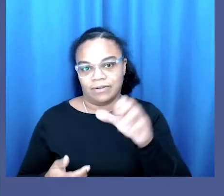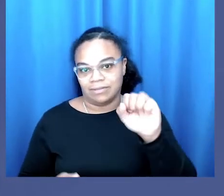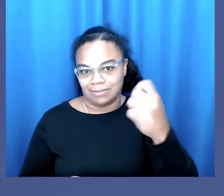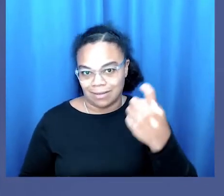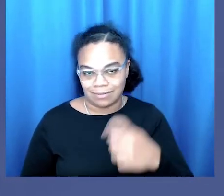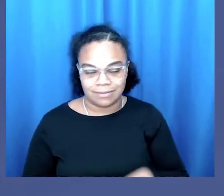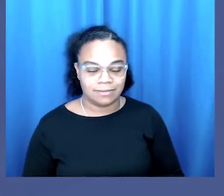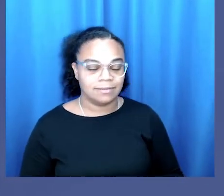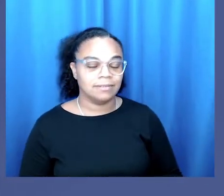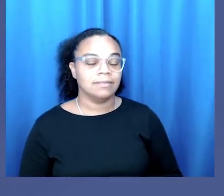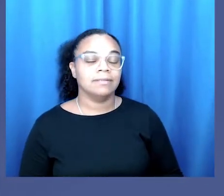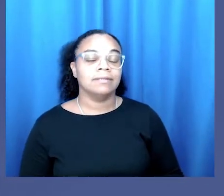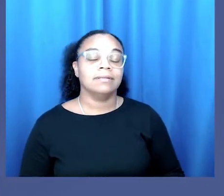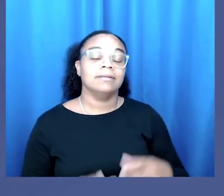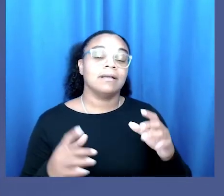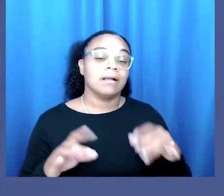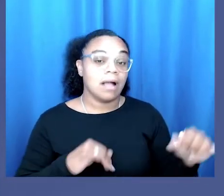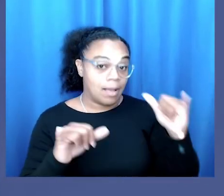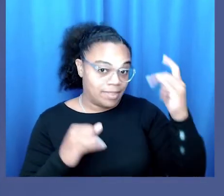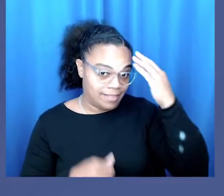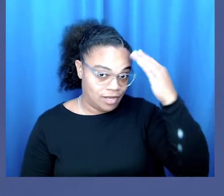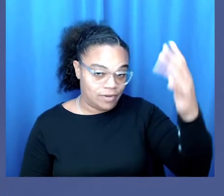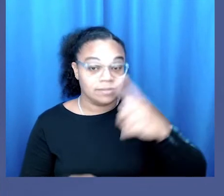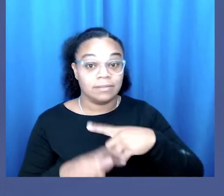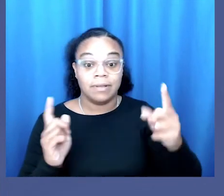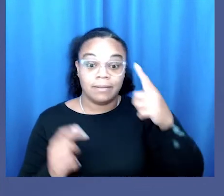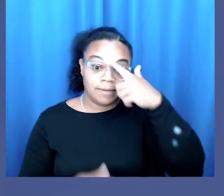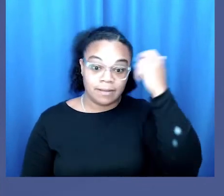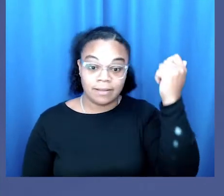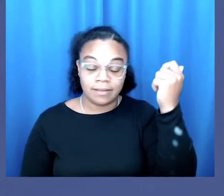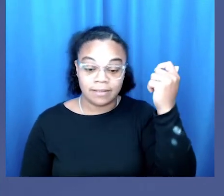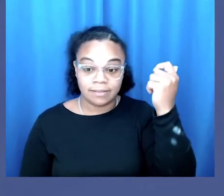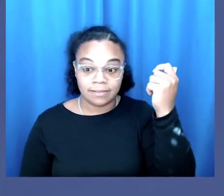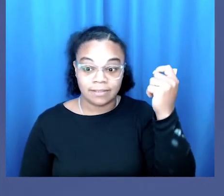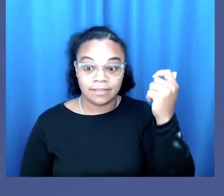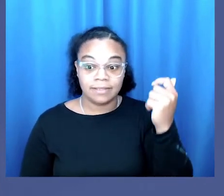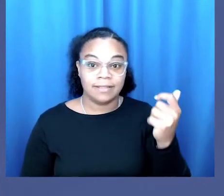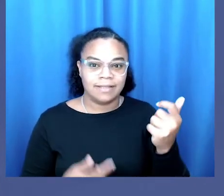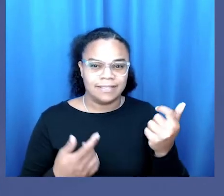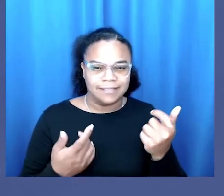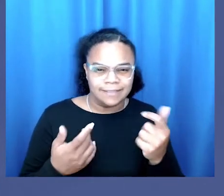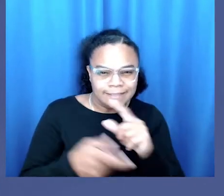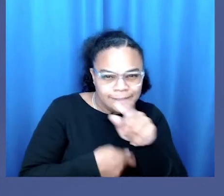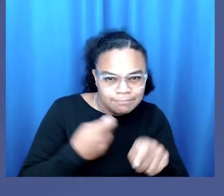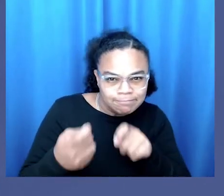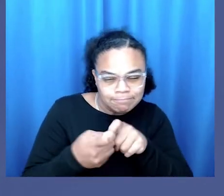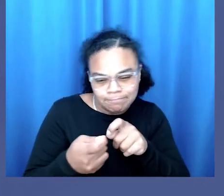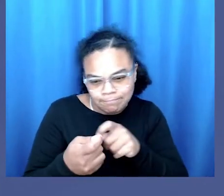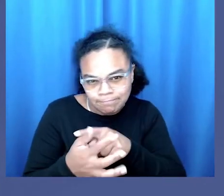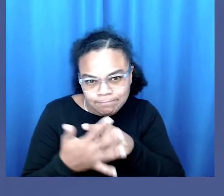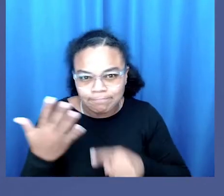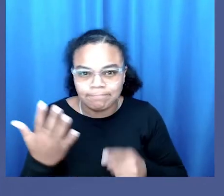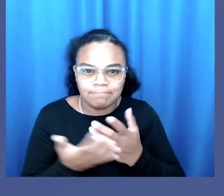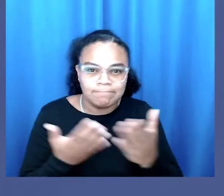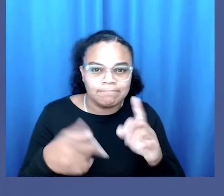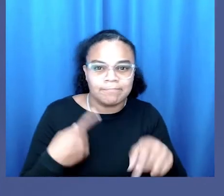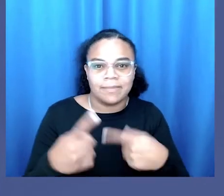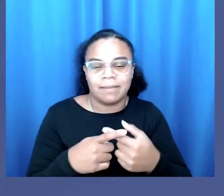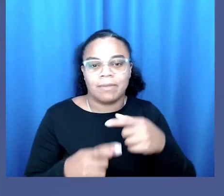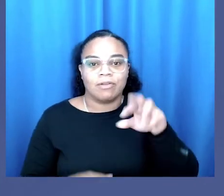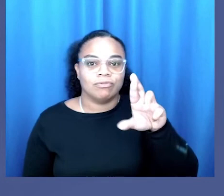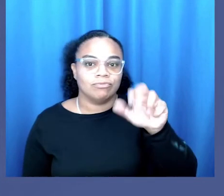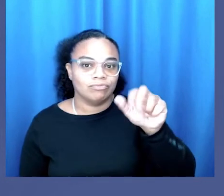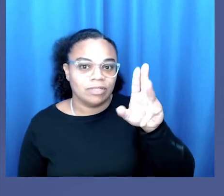sex, as is commonly theorized. But because of the intricacies of racialized sexism